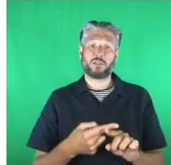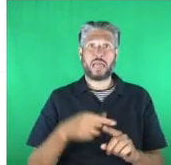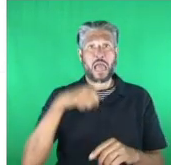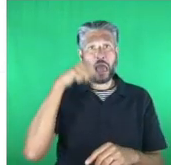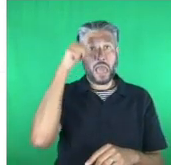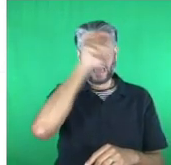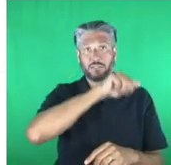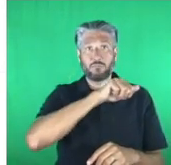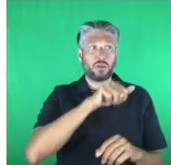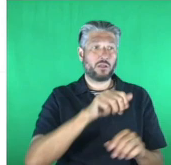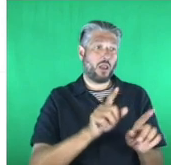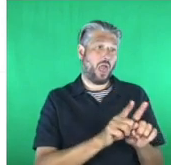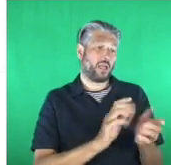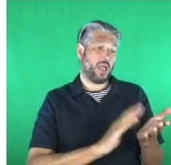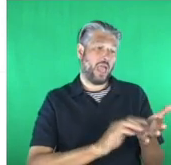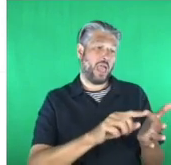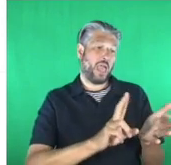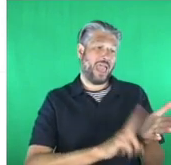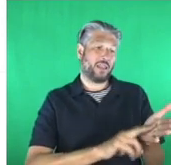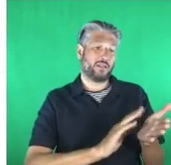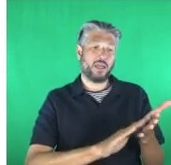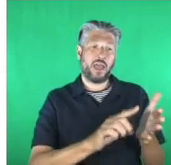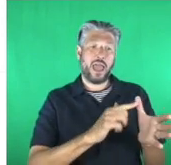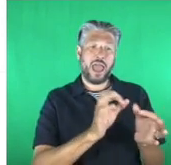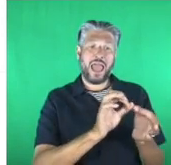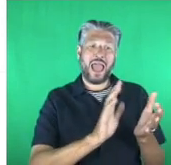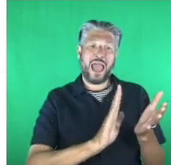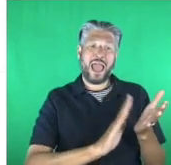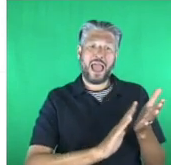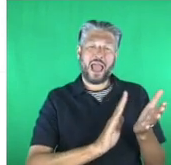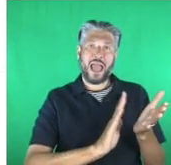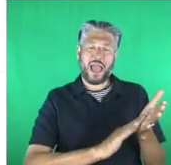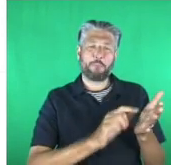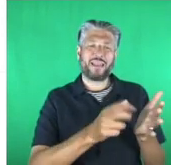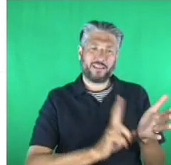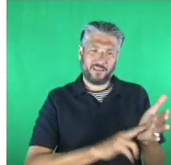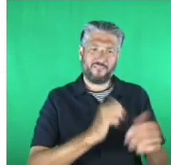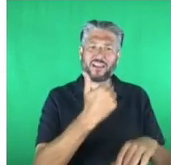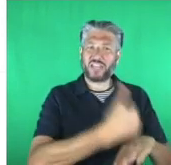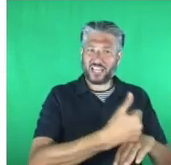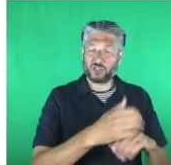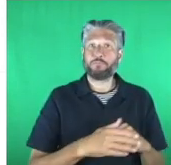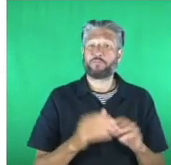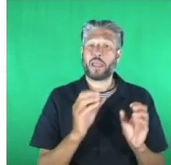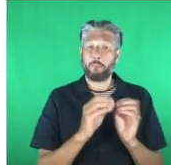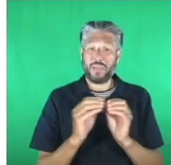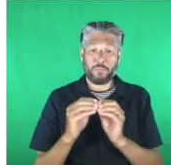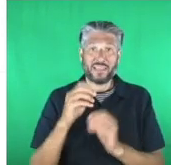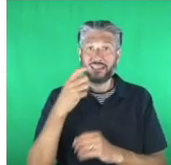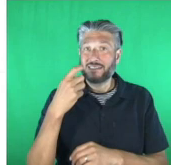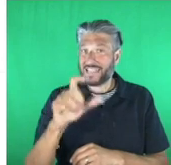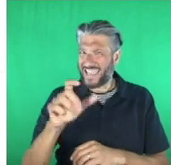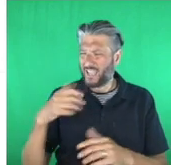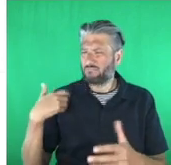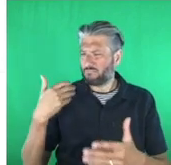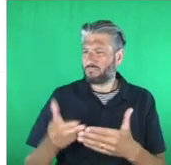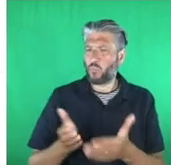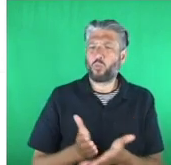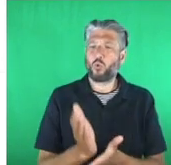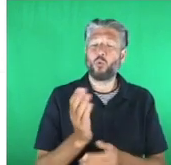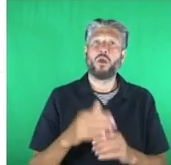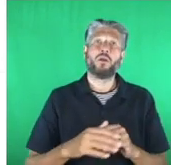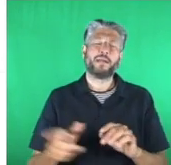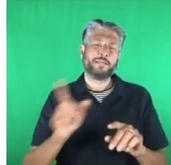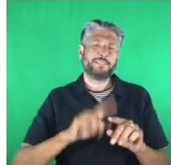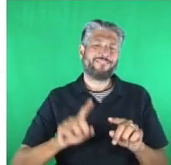Foundation who specialise in inclusive design. We've also got the BBC who have been involved all the way through. We've also got charities and people who work